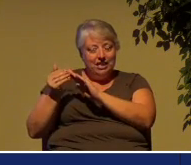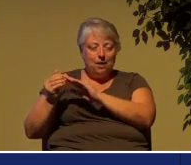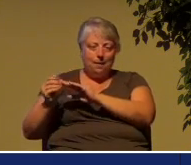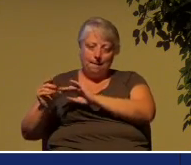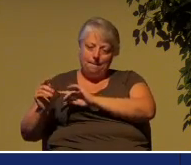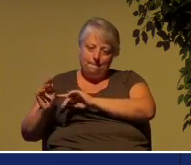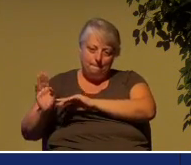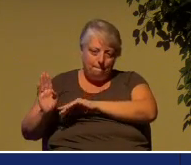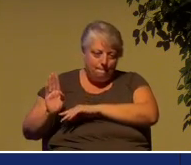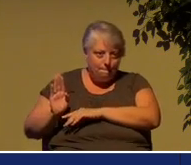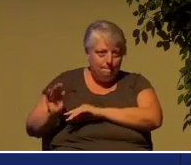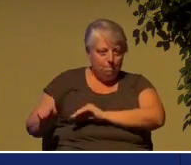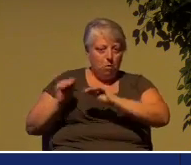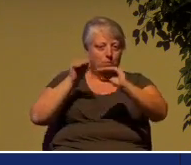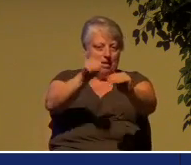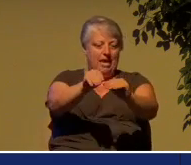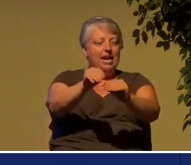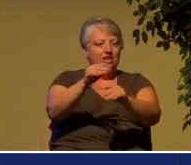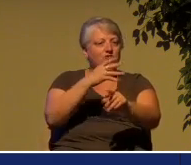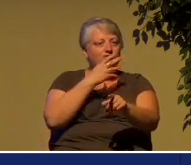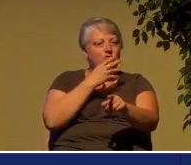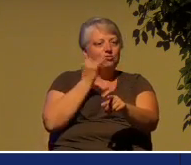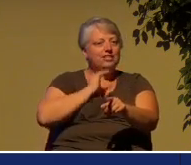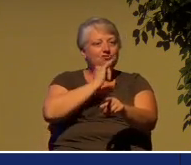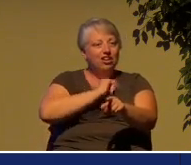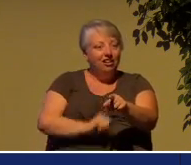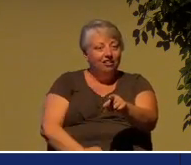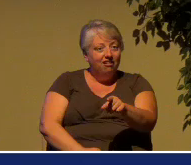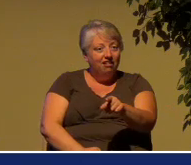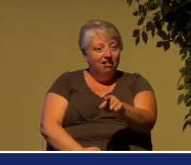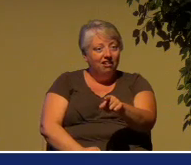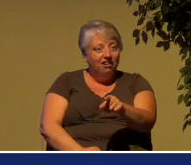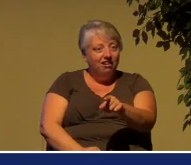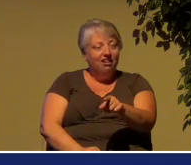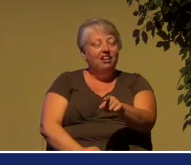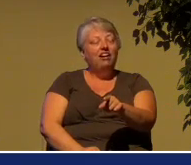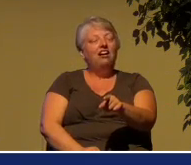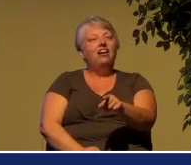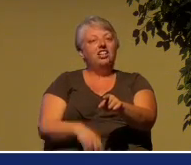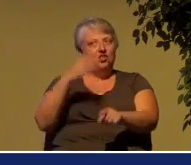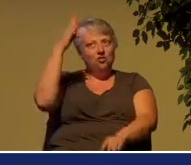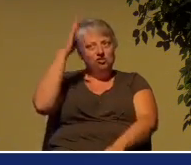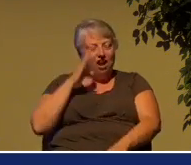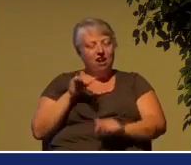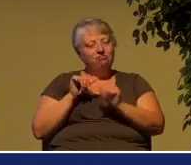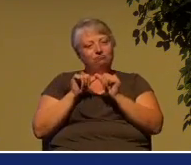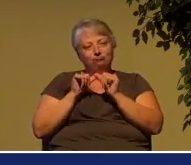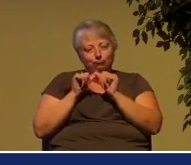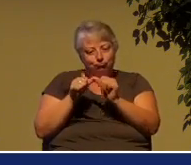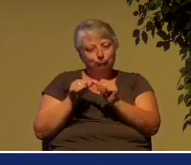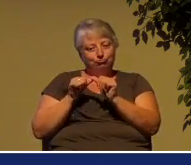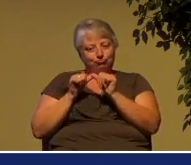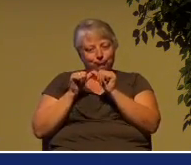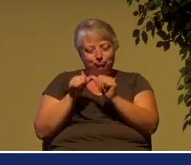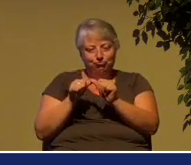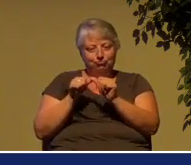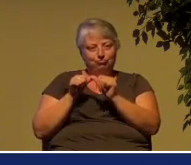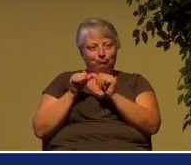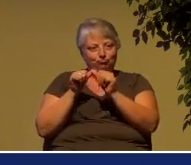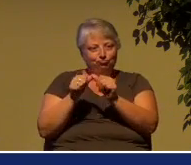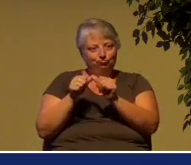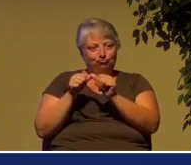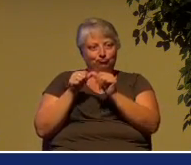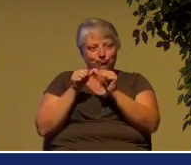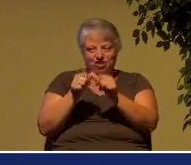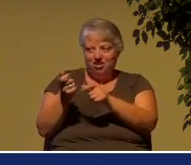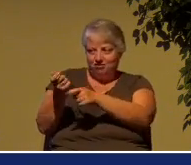make Aliyah to Israel. And so God continues to draw people from all over